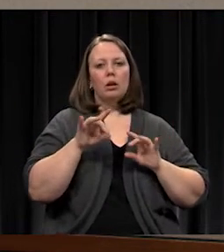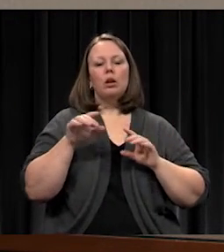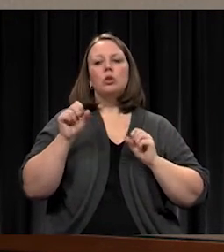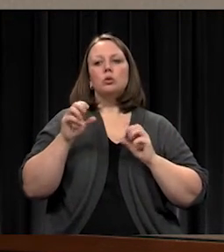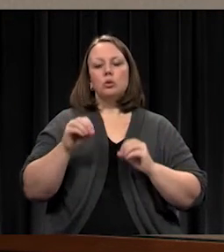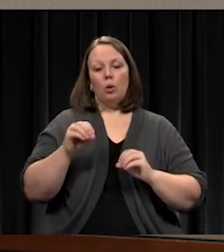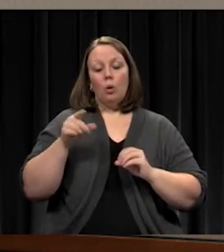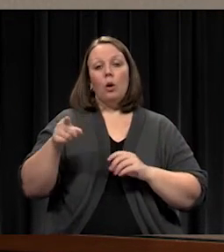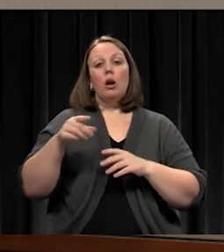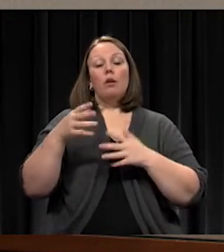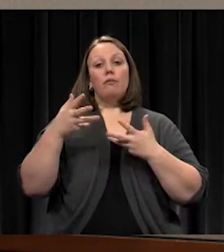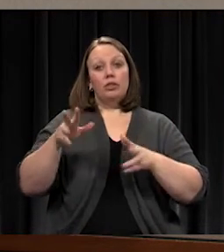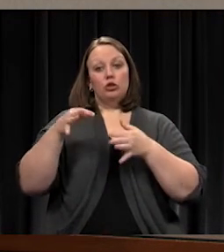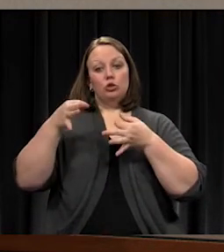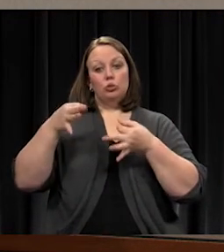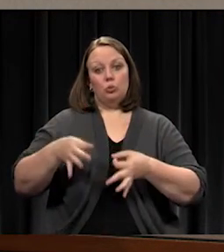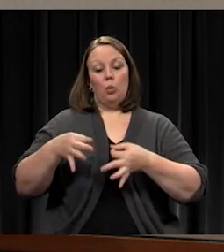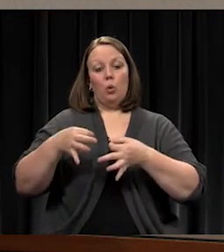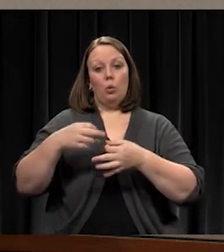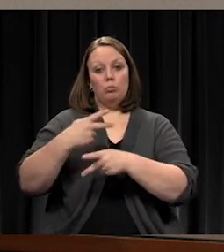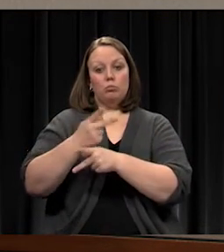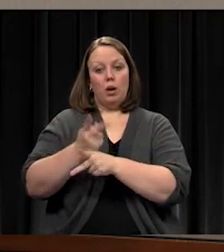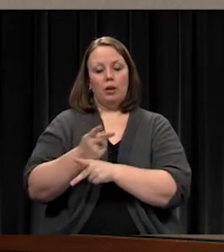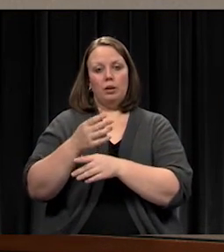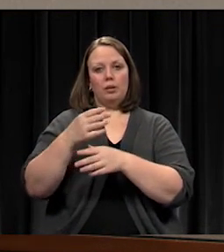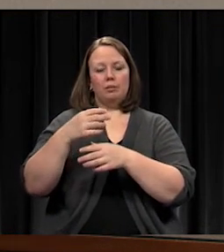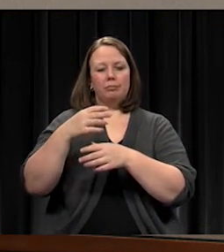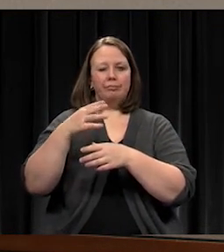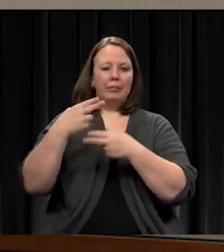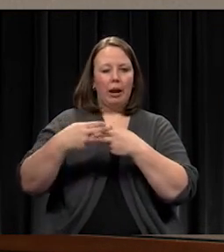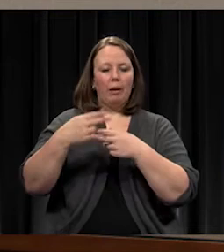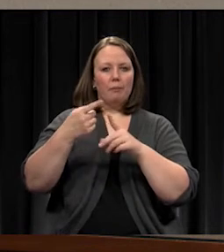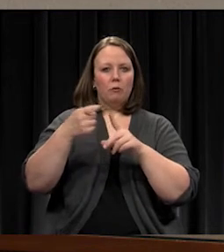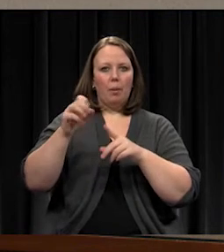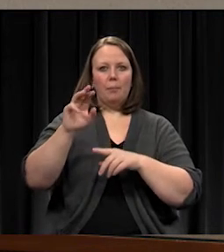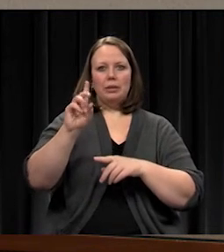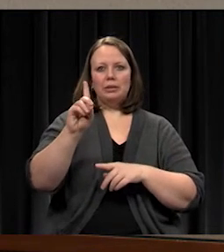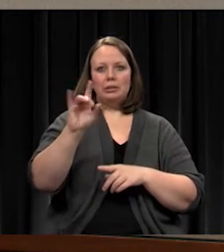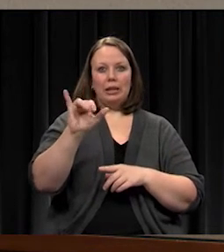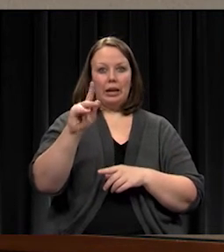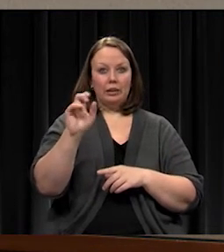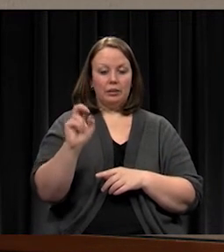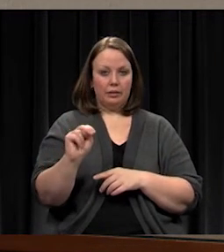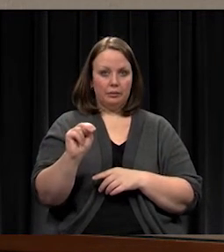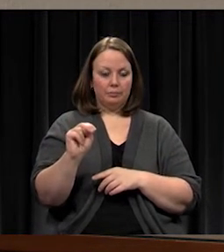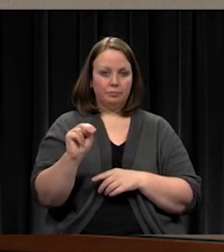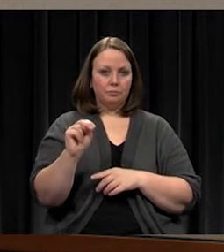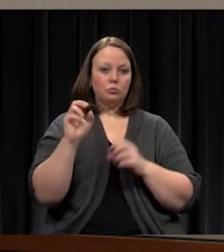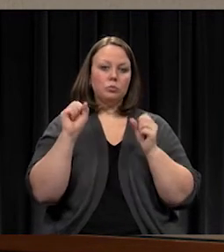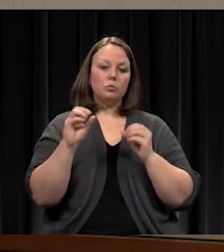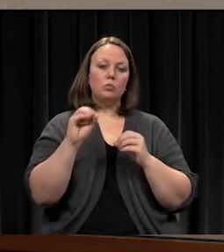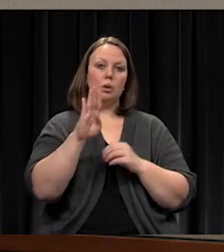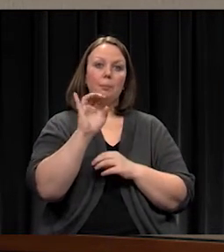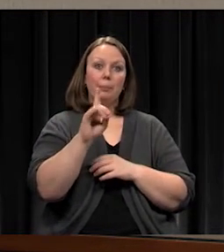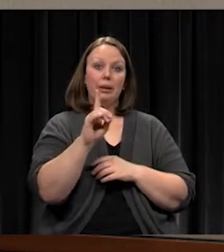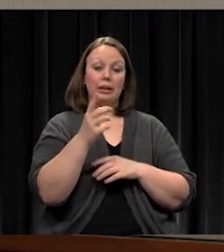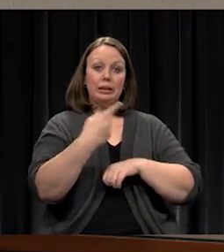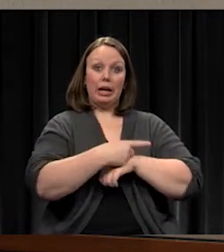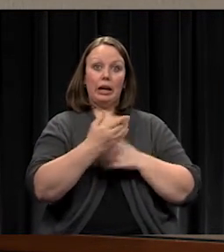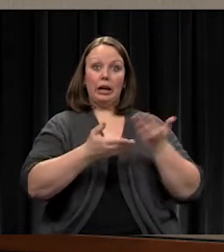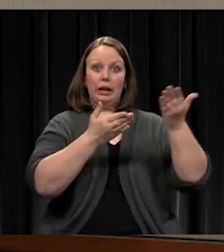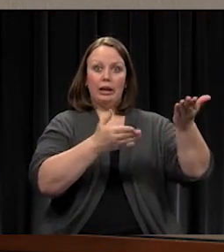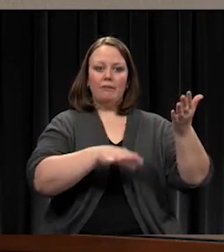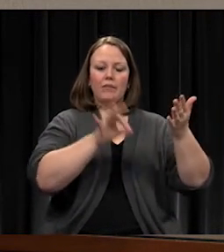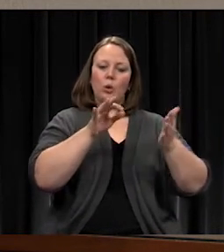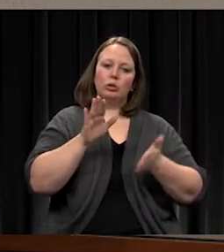Daikin. And that's how the building was designed. On bid day, we found that the low bidder for the equipment was LG, which is a